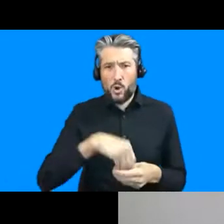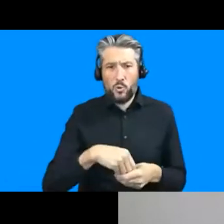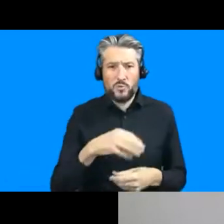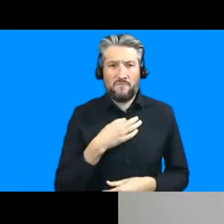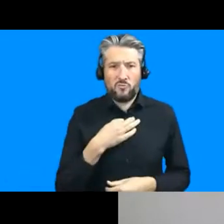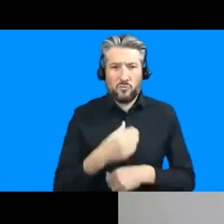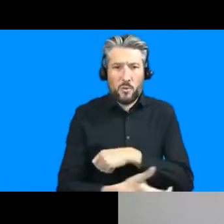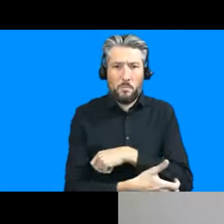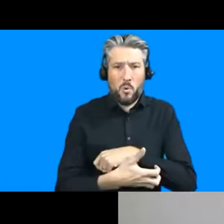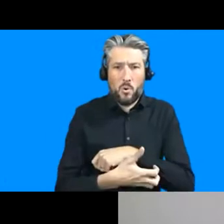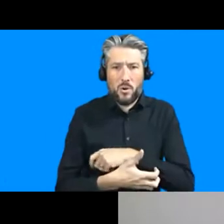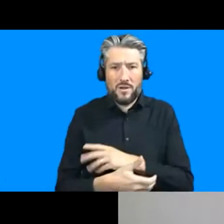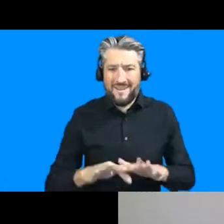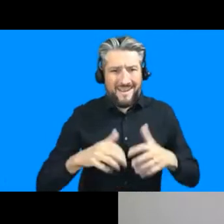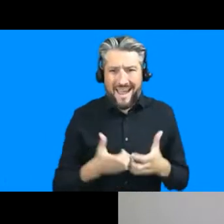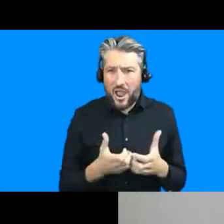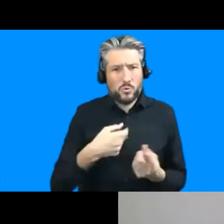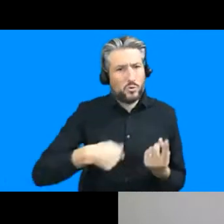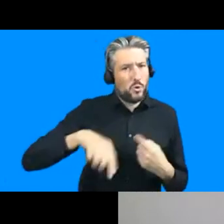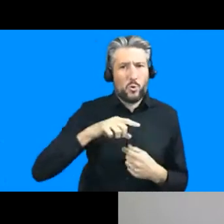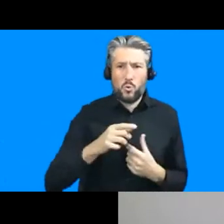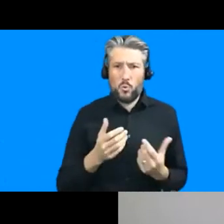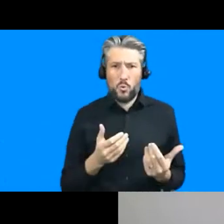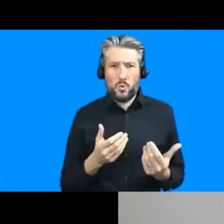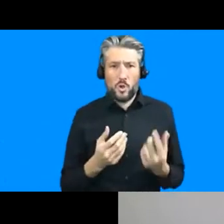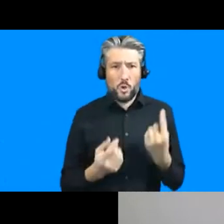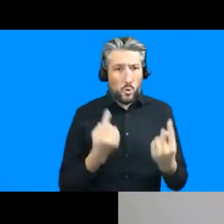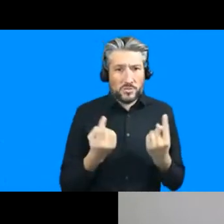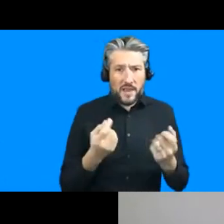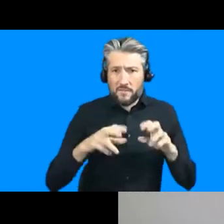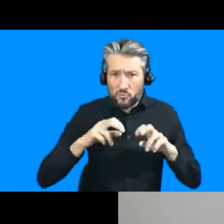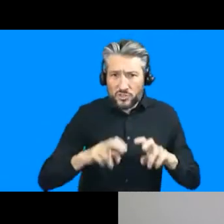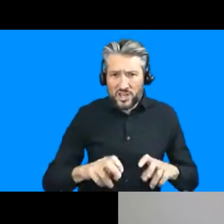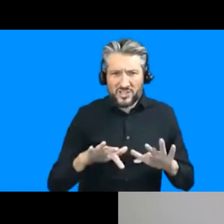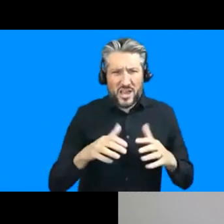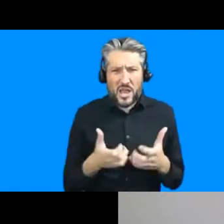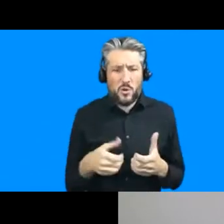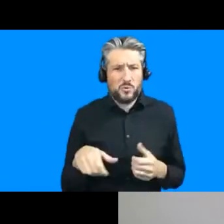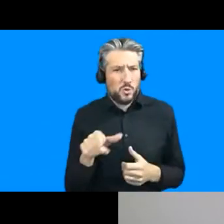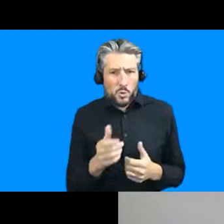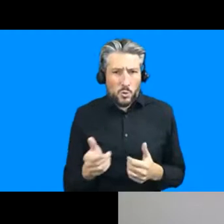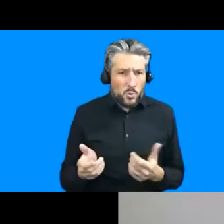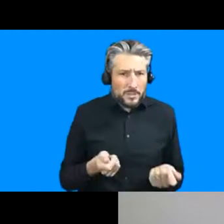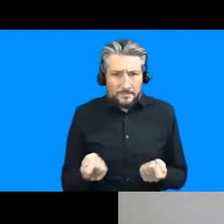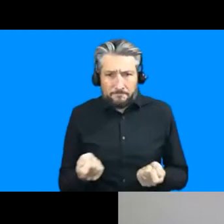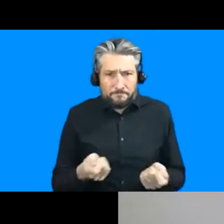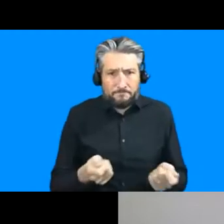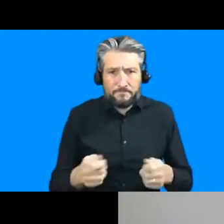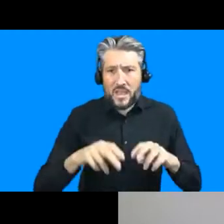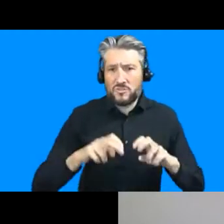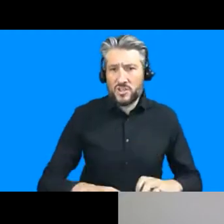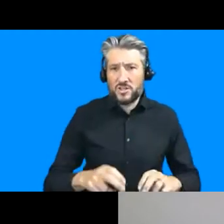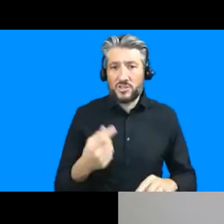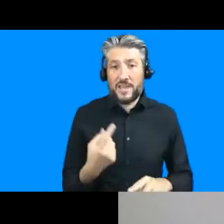do you navigate your own positionality in your research um particularly as your research in communities who've been hit particularly